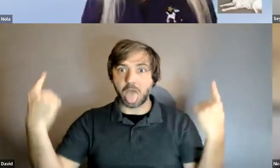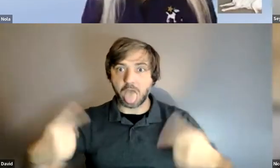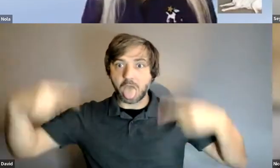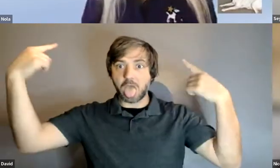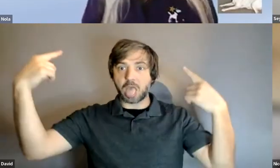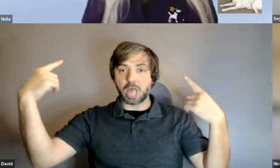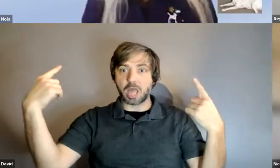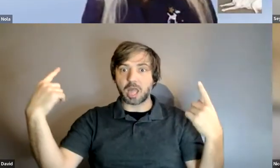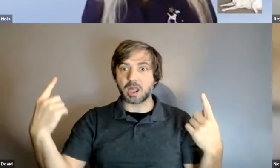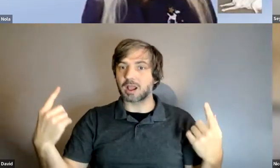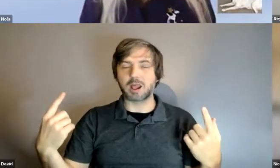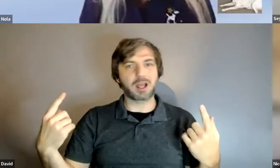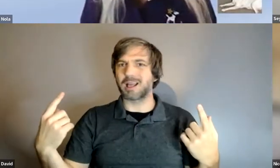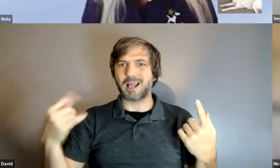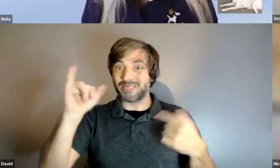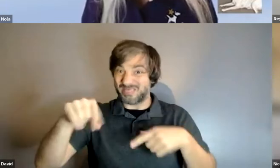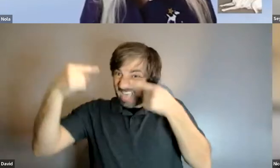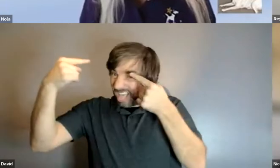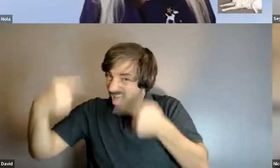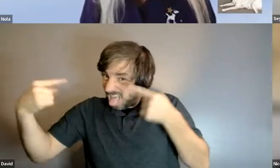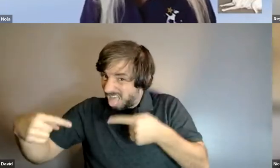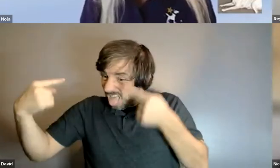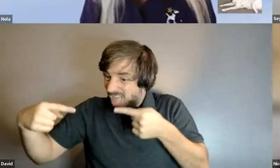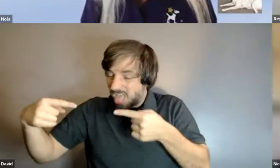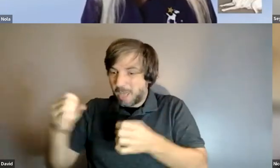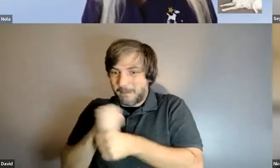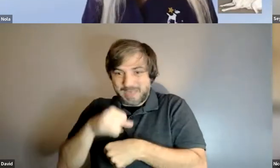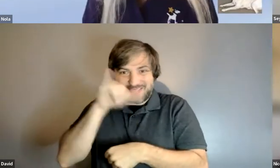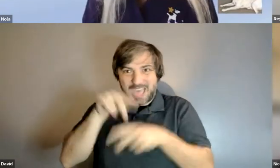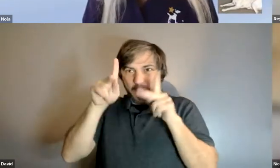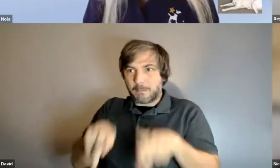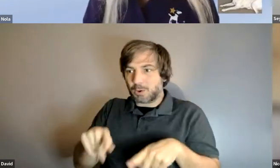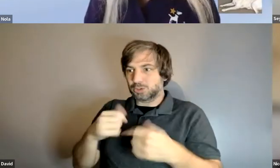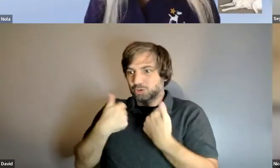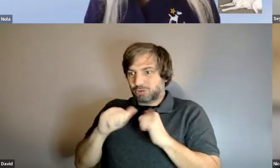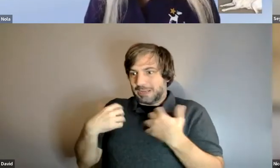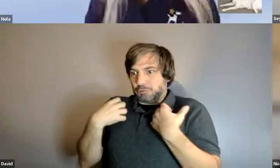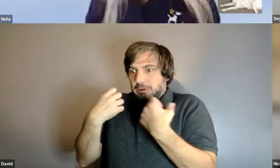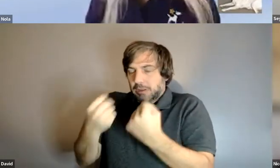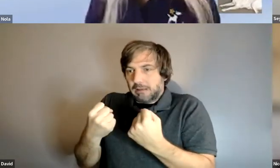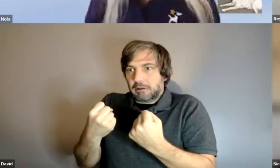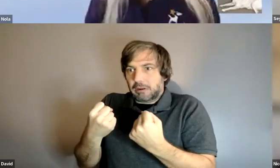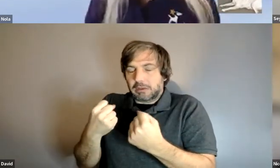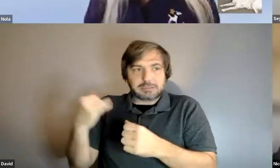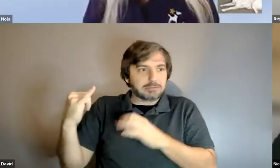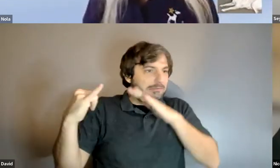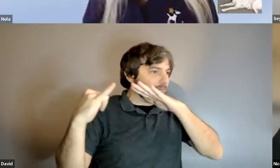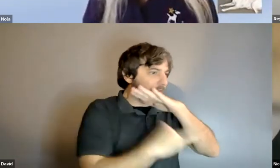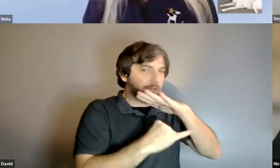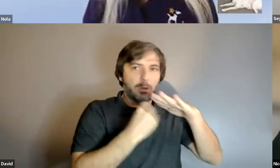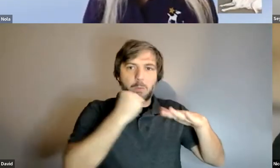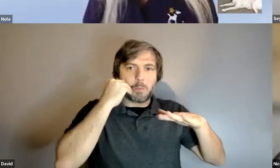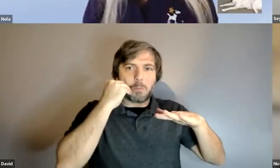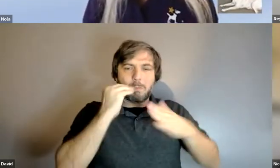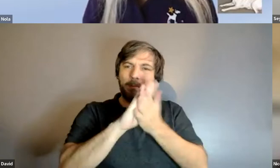exasperates the situation makes makes somebody who's in recovery not want to go back out again so it actually can set